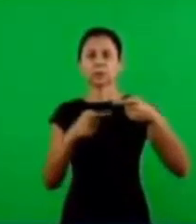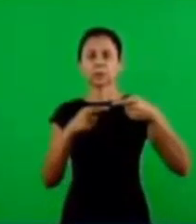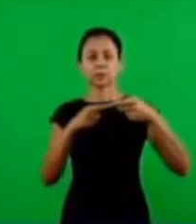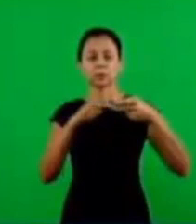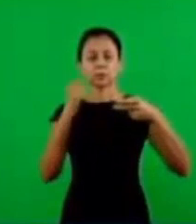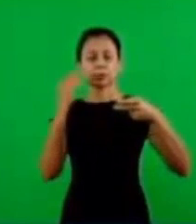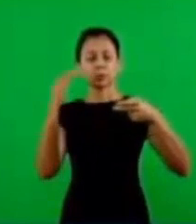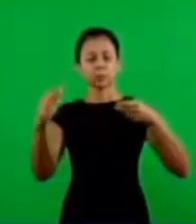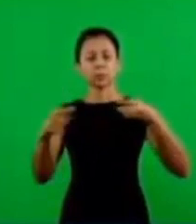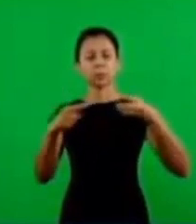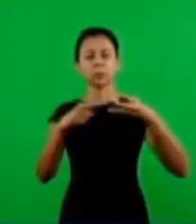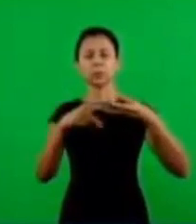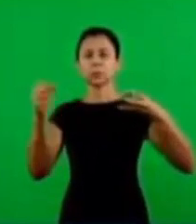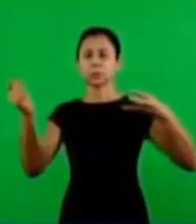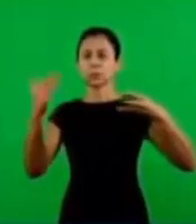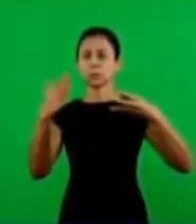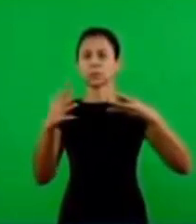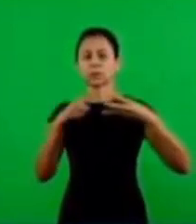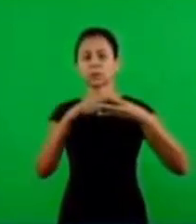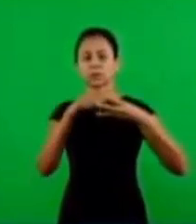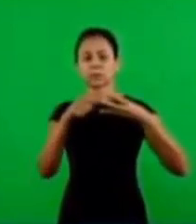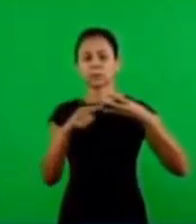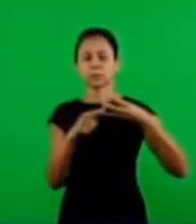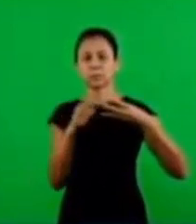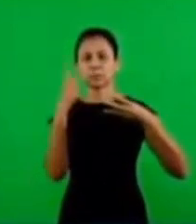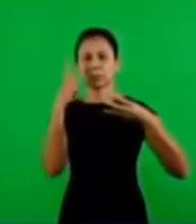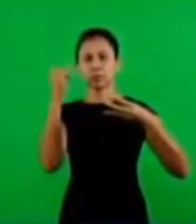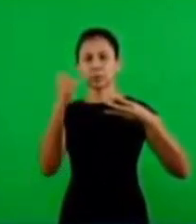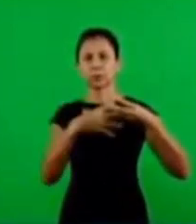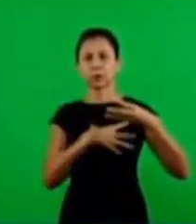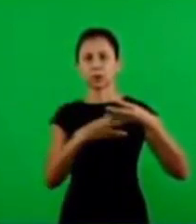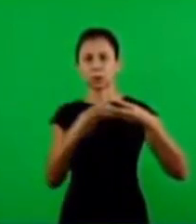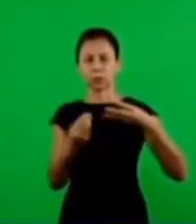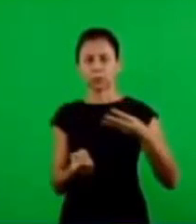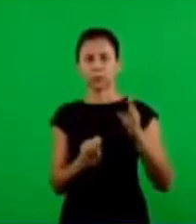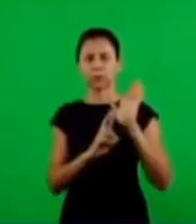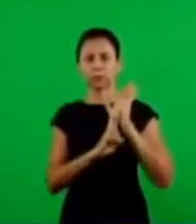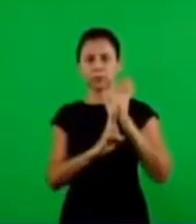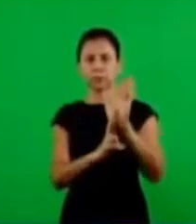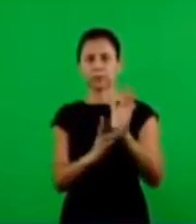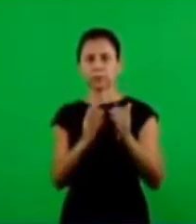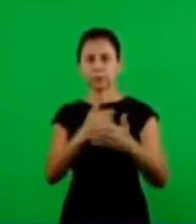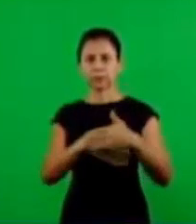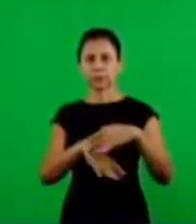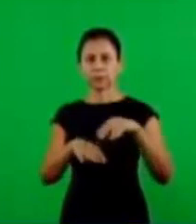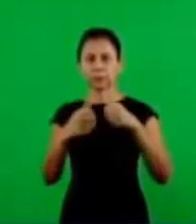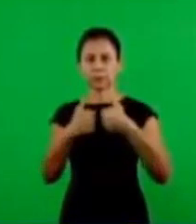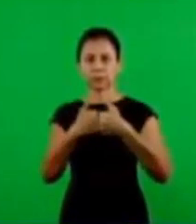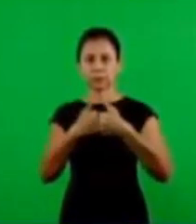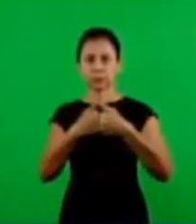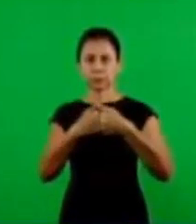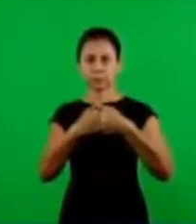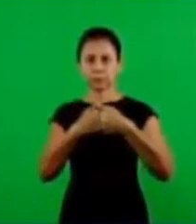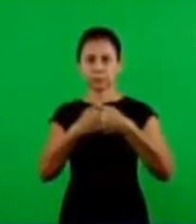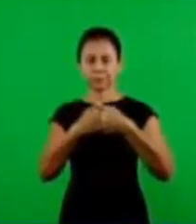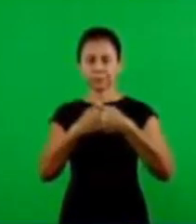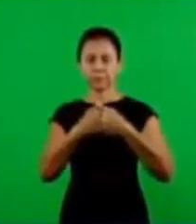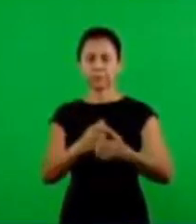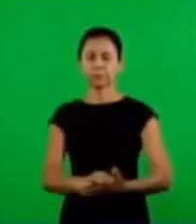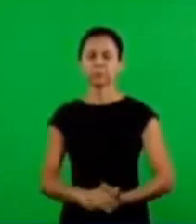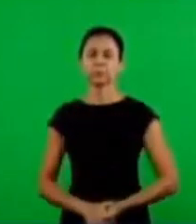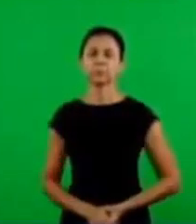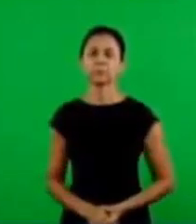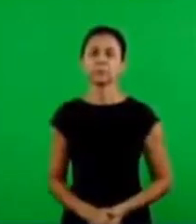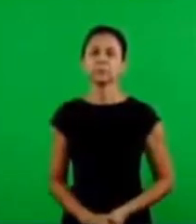the mystery the fear and glory related to the Holy Spirit the father and son and all the elements that were inside of the ark